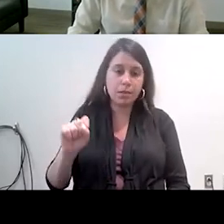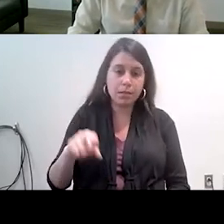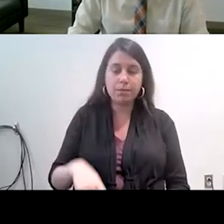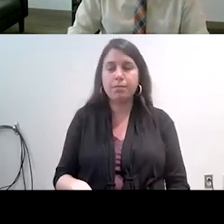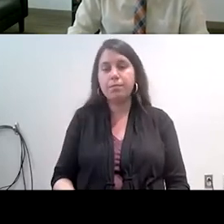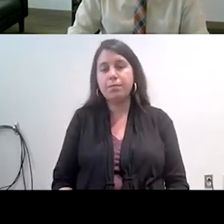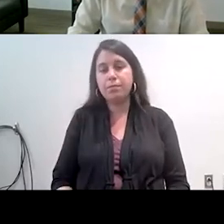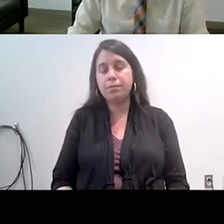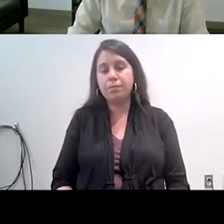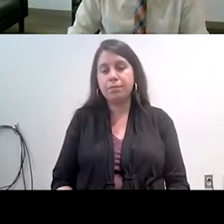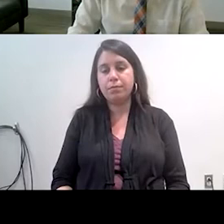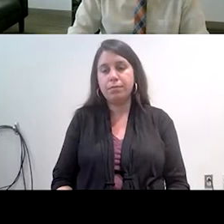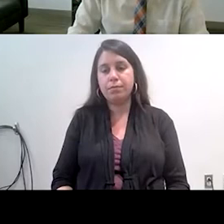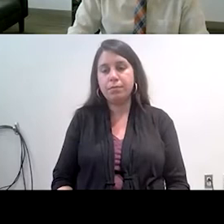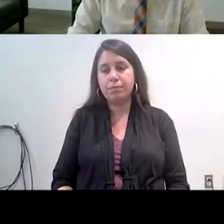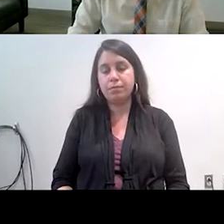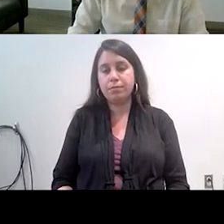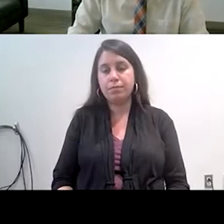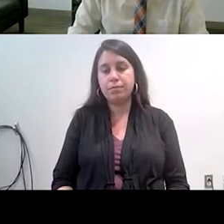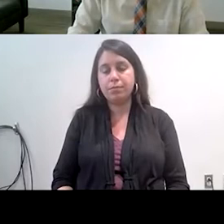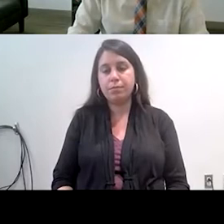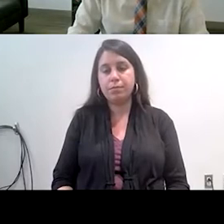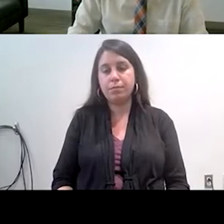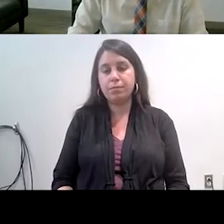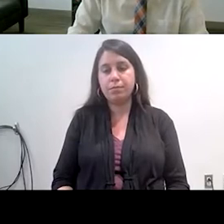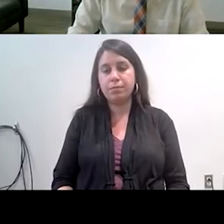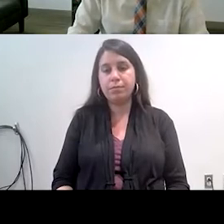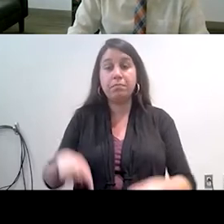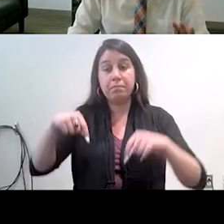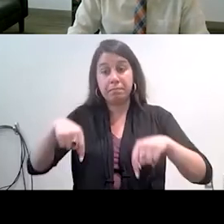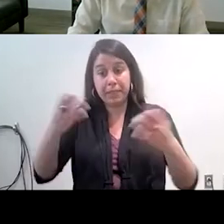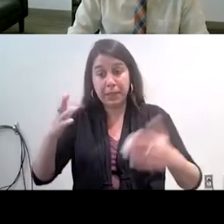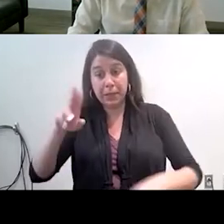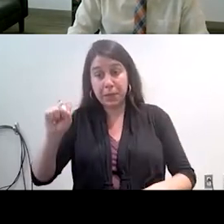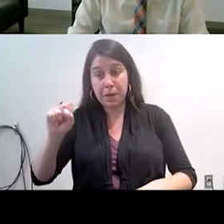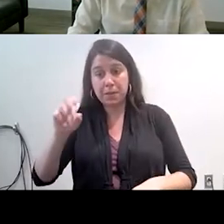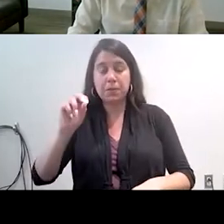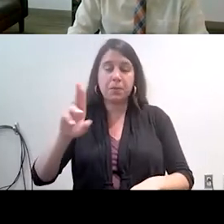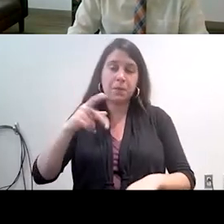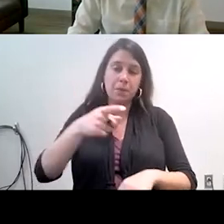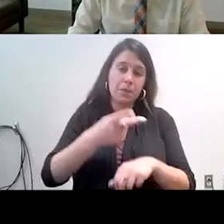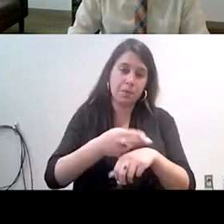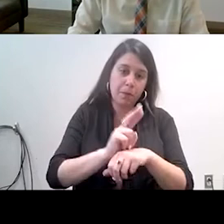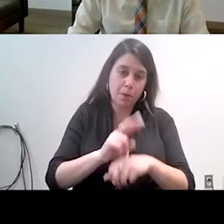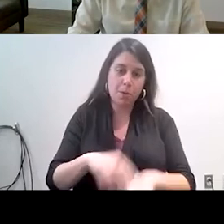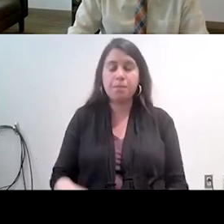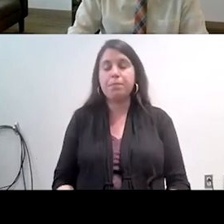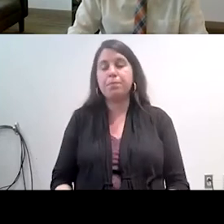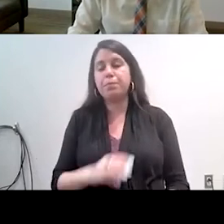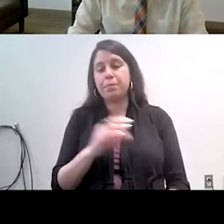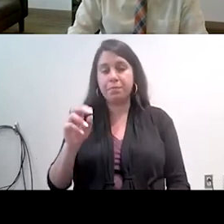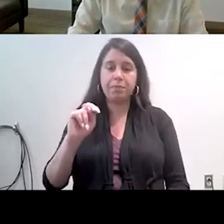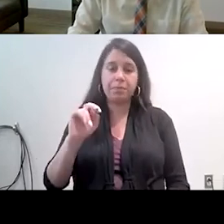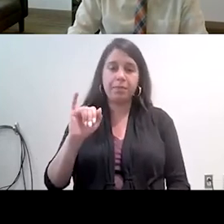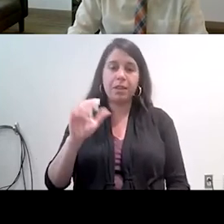either the mainland or two from the mainland one from Puerto Rico and then one